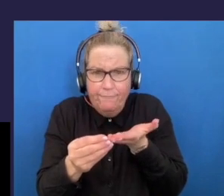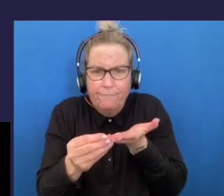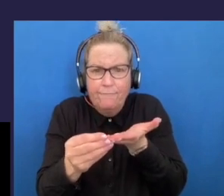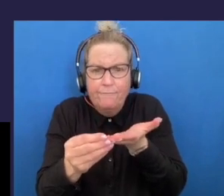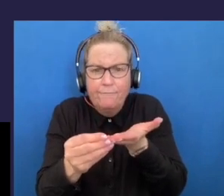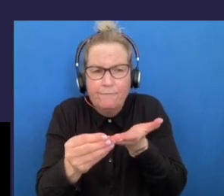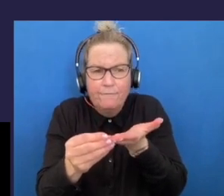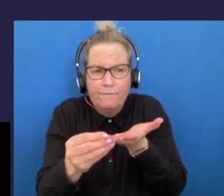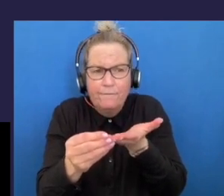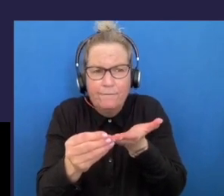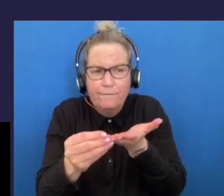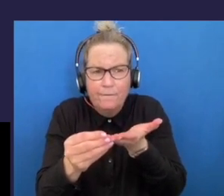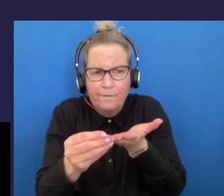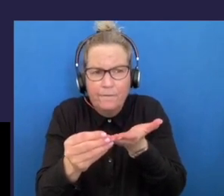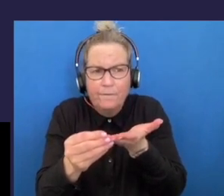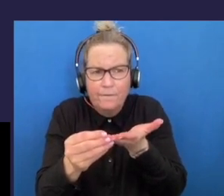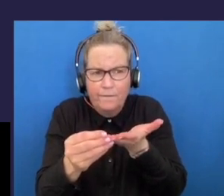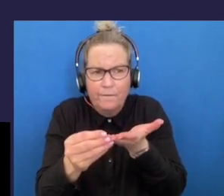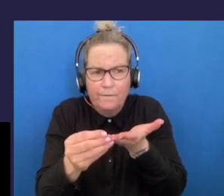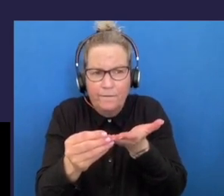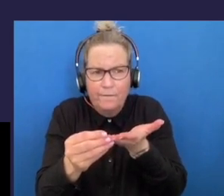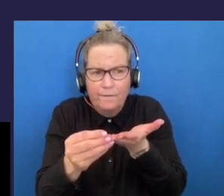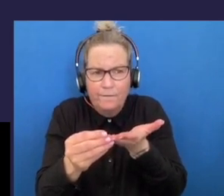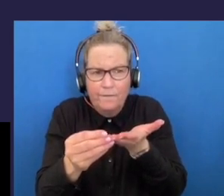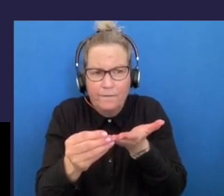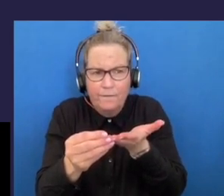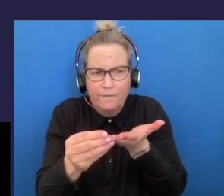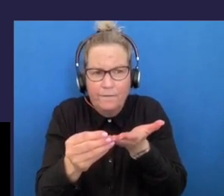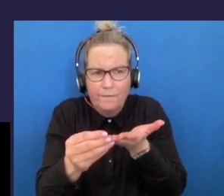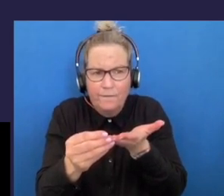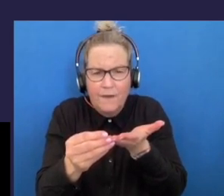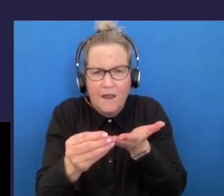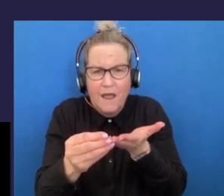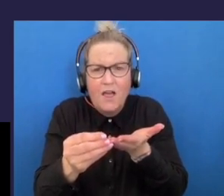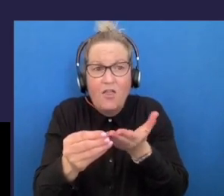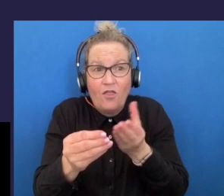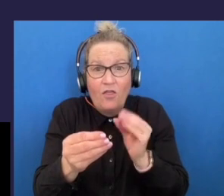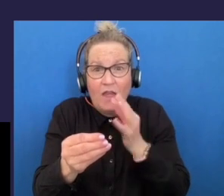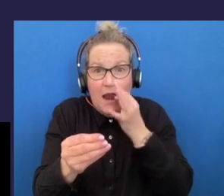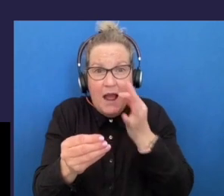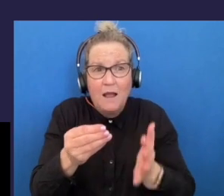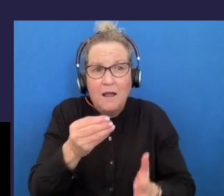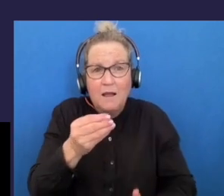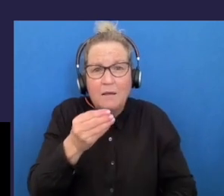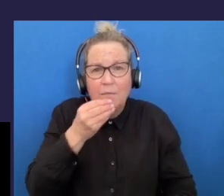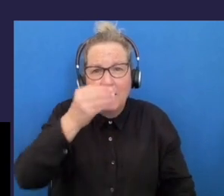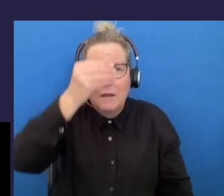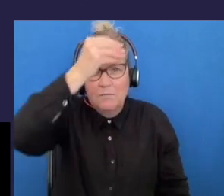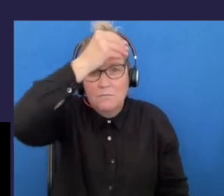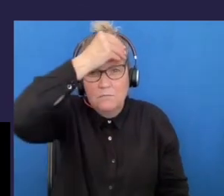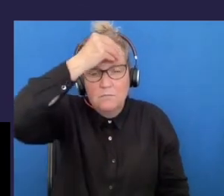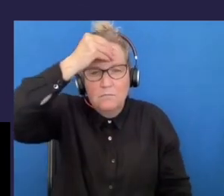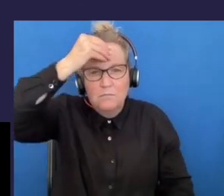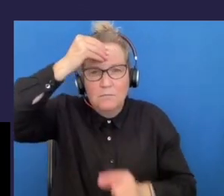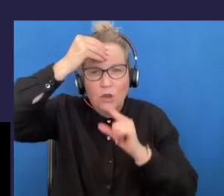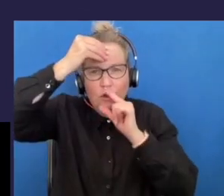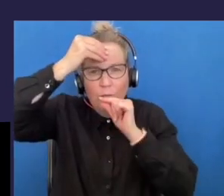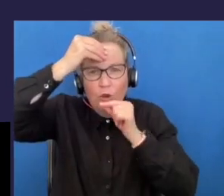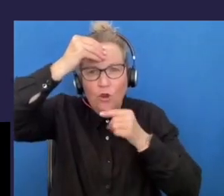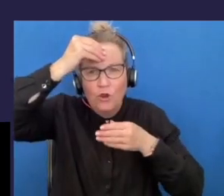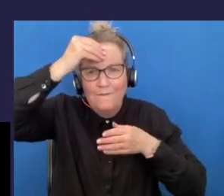get them to go the full length of their forehead take this and go bird and fish stress be gone